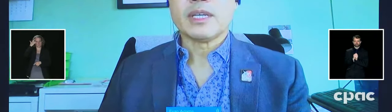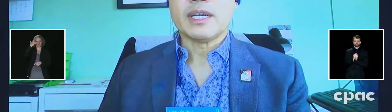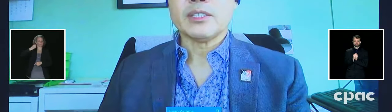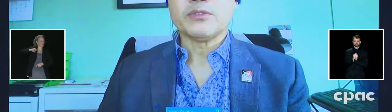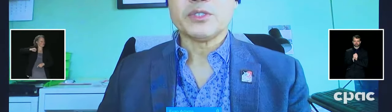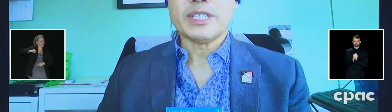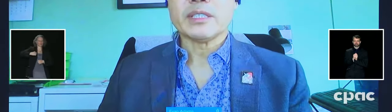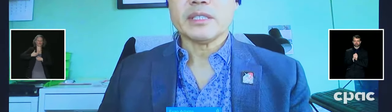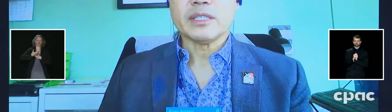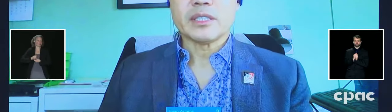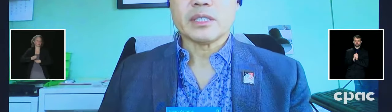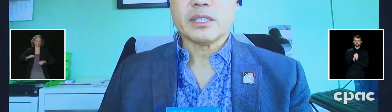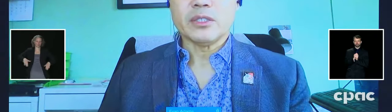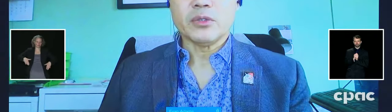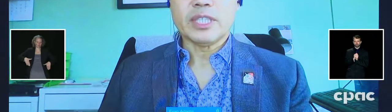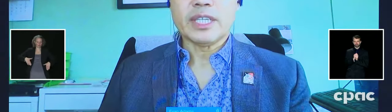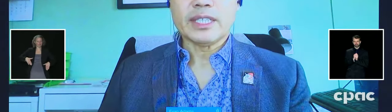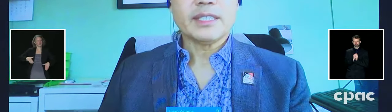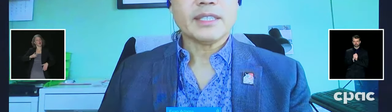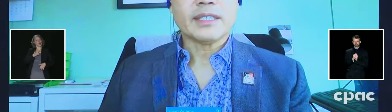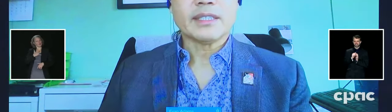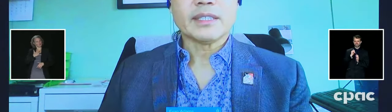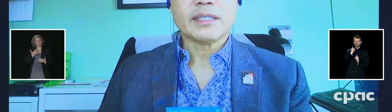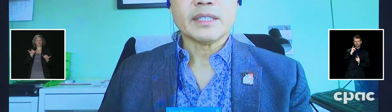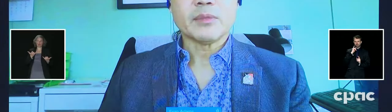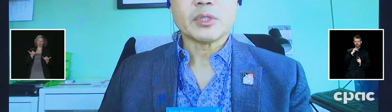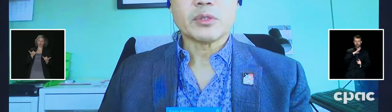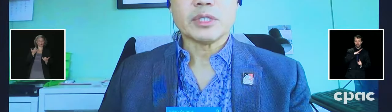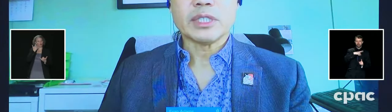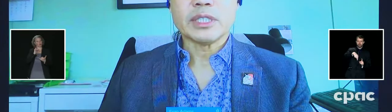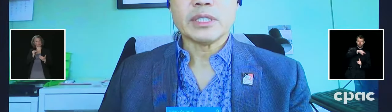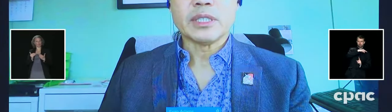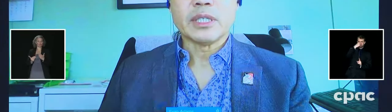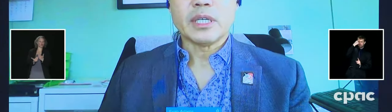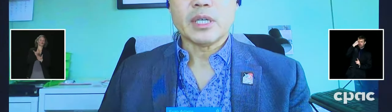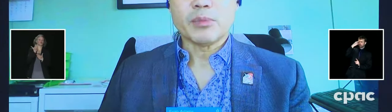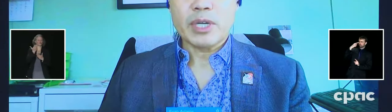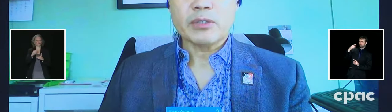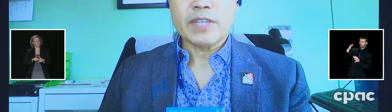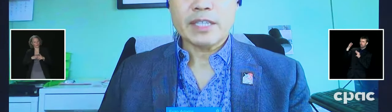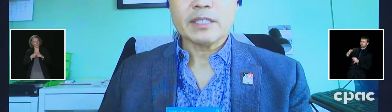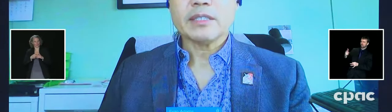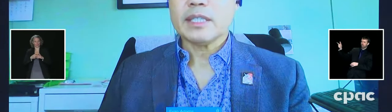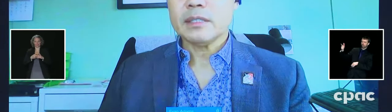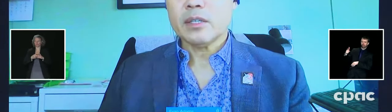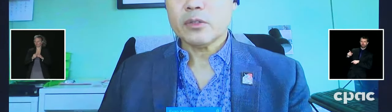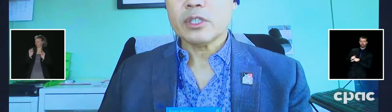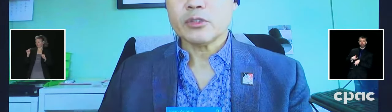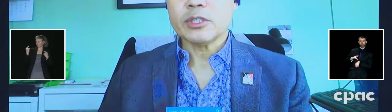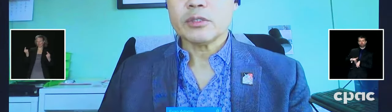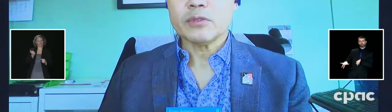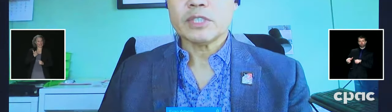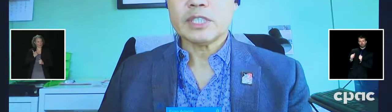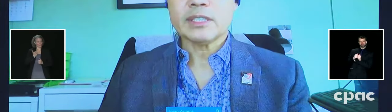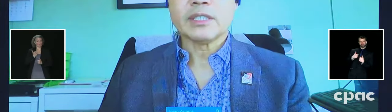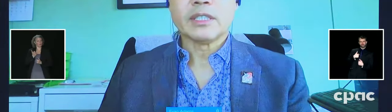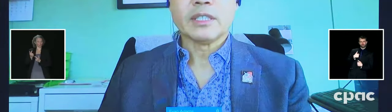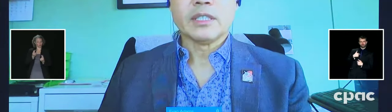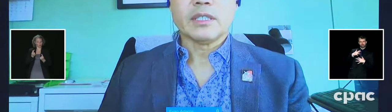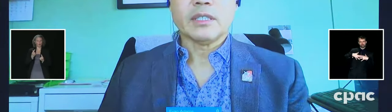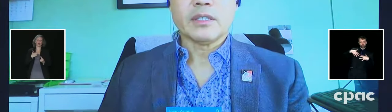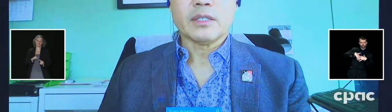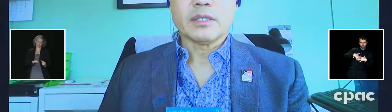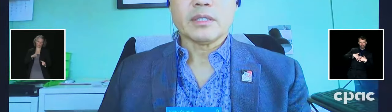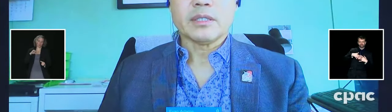I do feel like it's a new day and certainly probably Canada and other countries have said